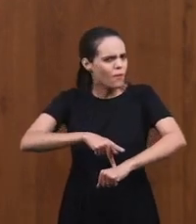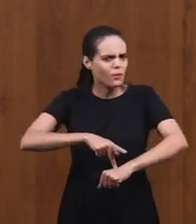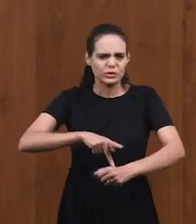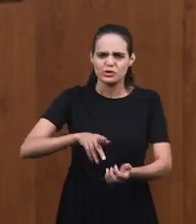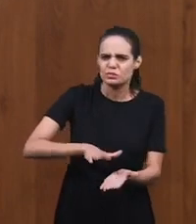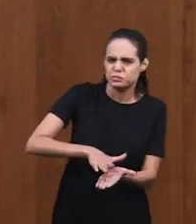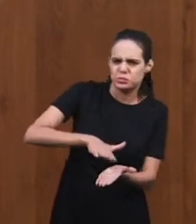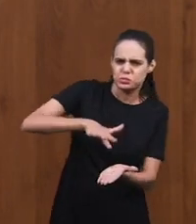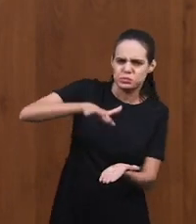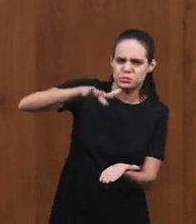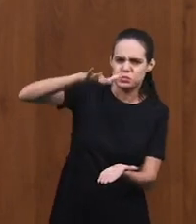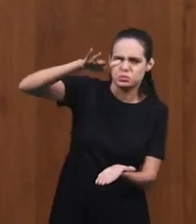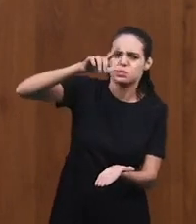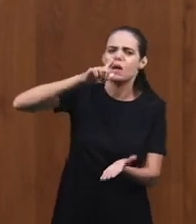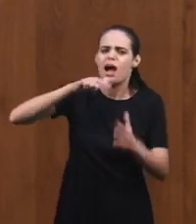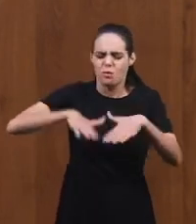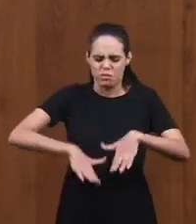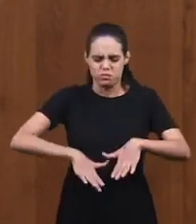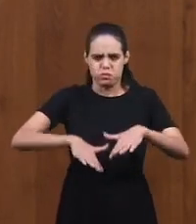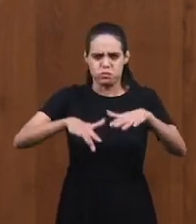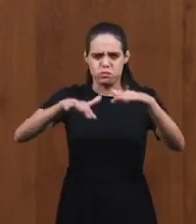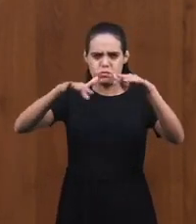there everything died.